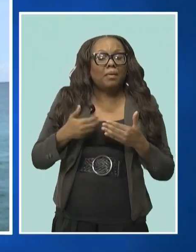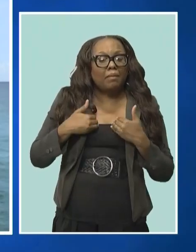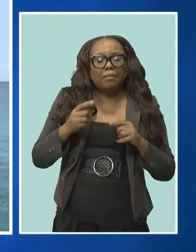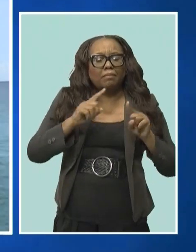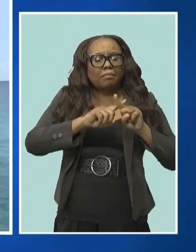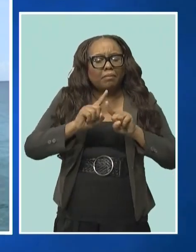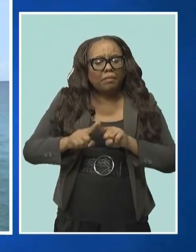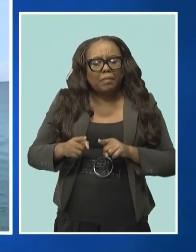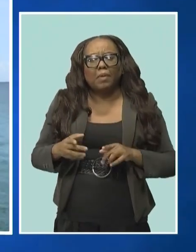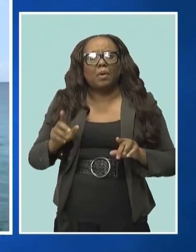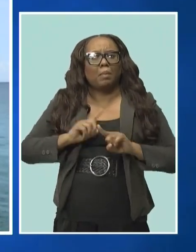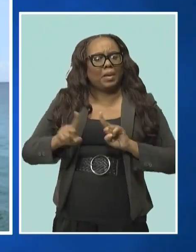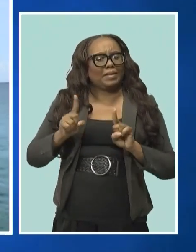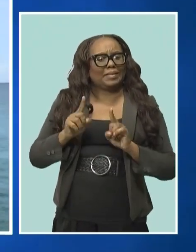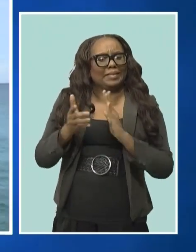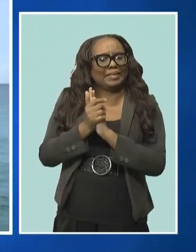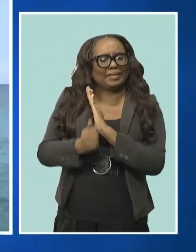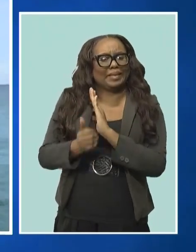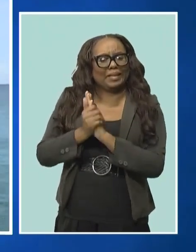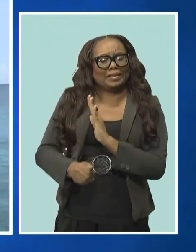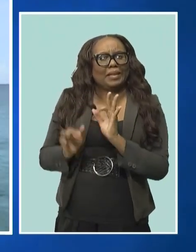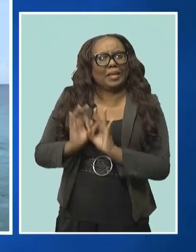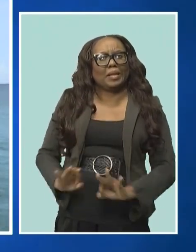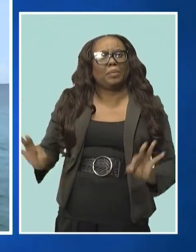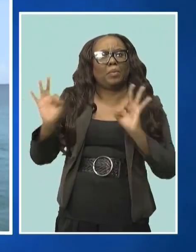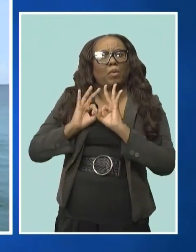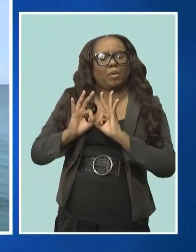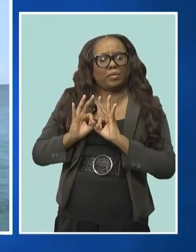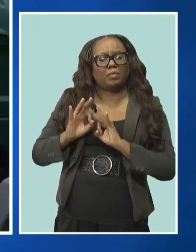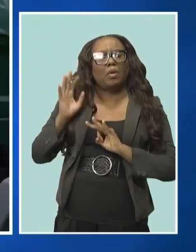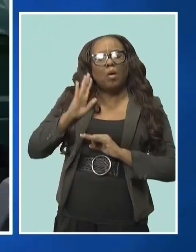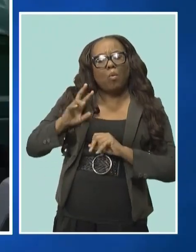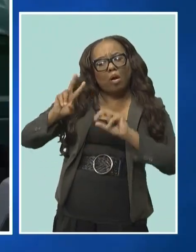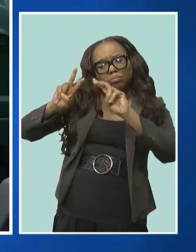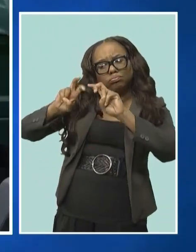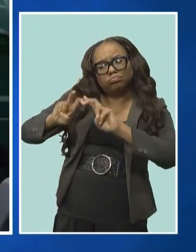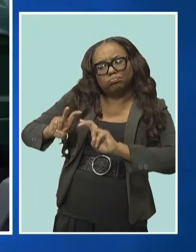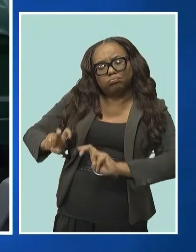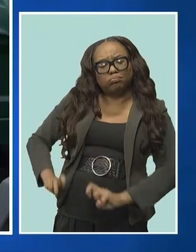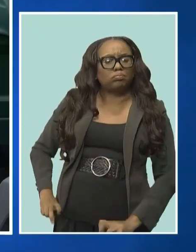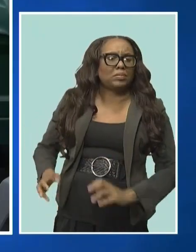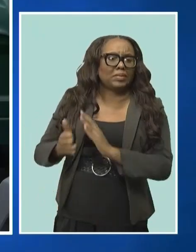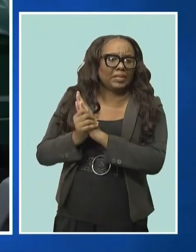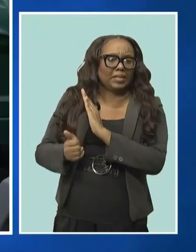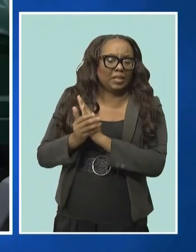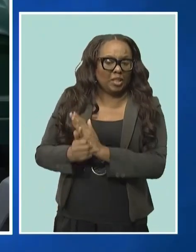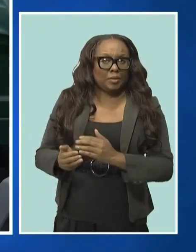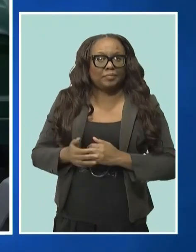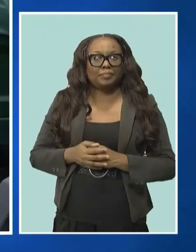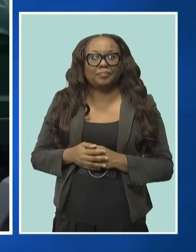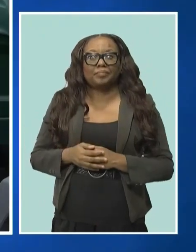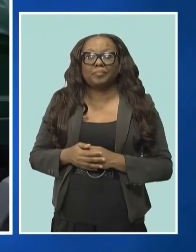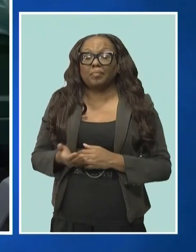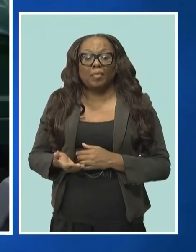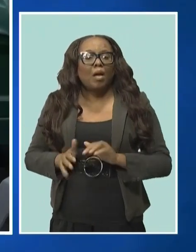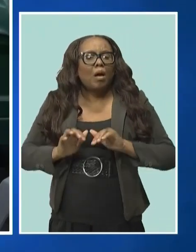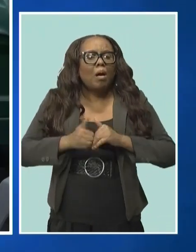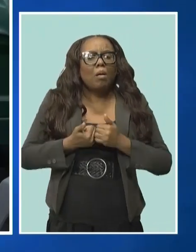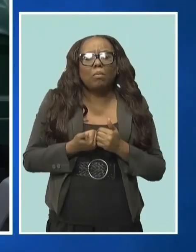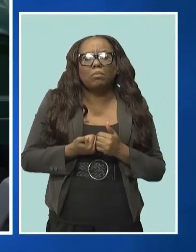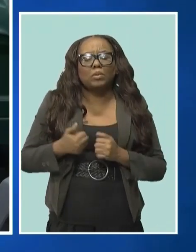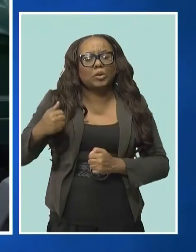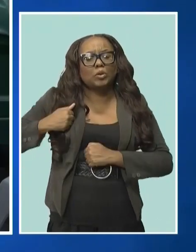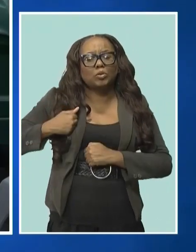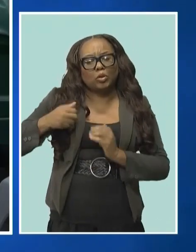Major Drakes added that skills in several areas will be assessed. All of the map reading, all of the necessary specialized skills